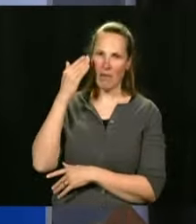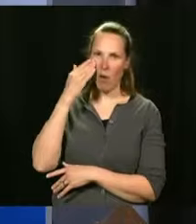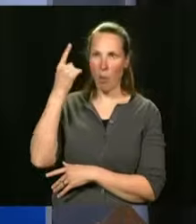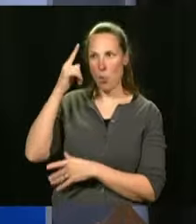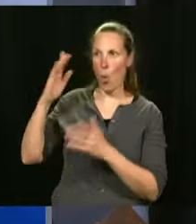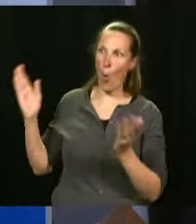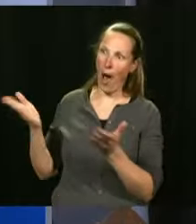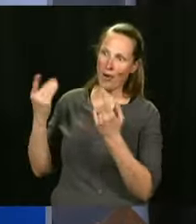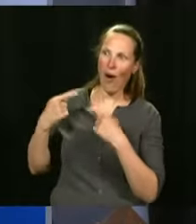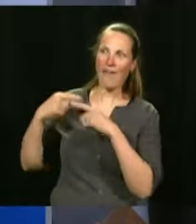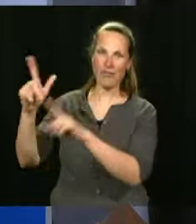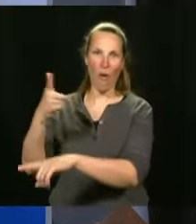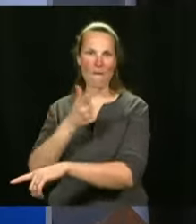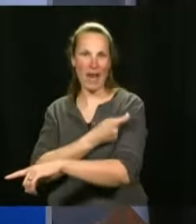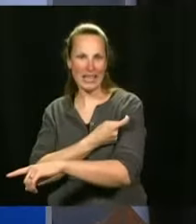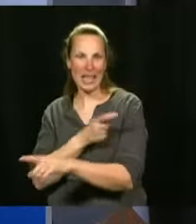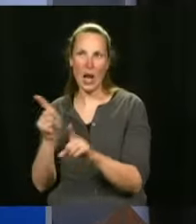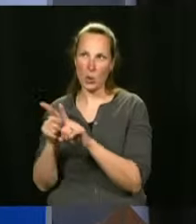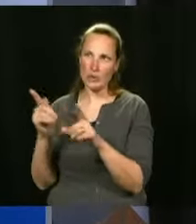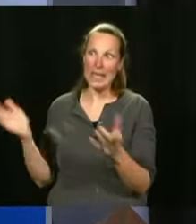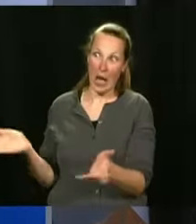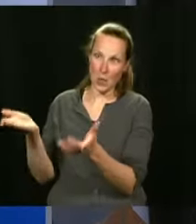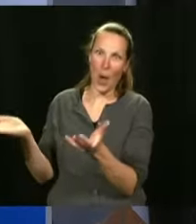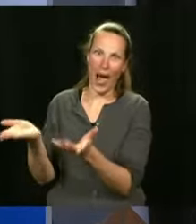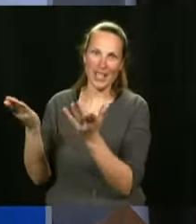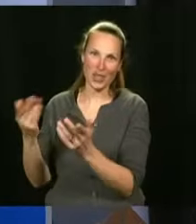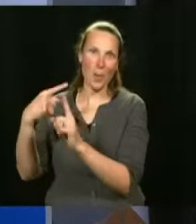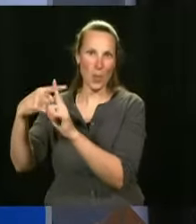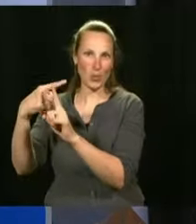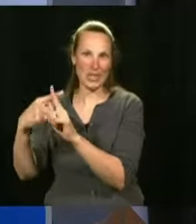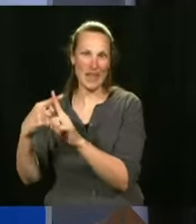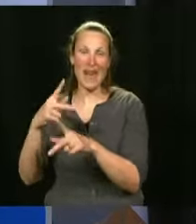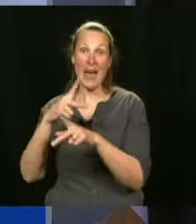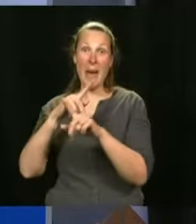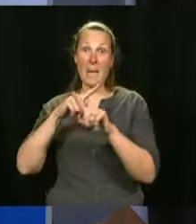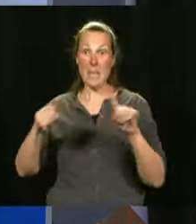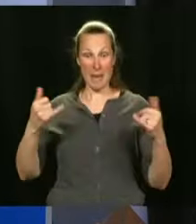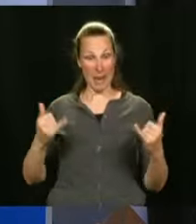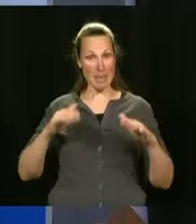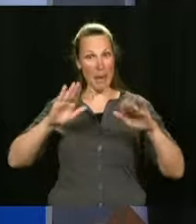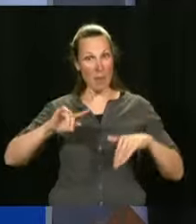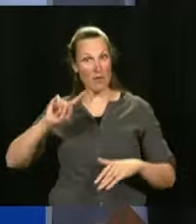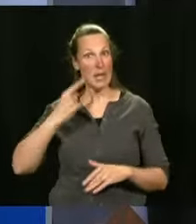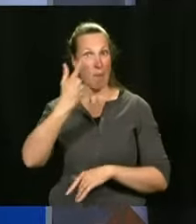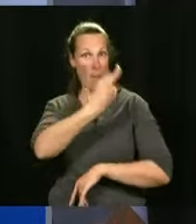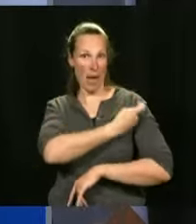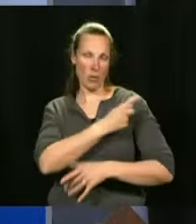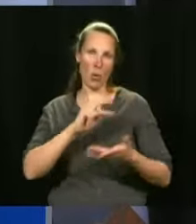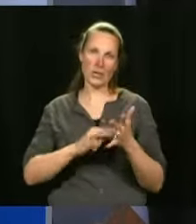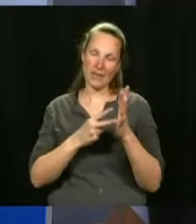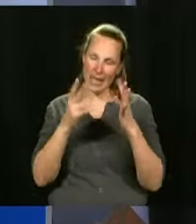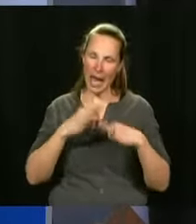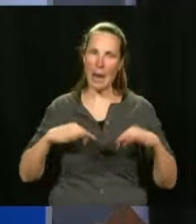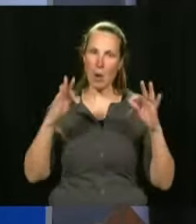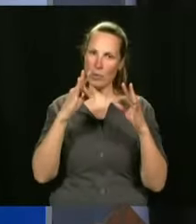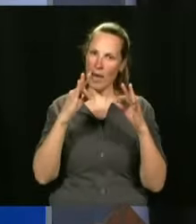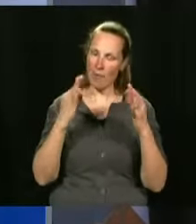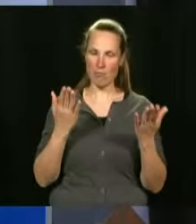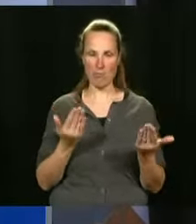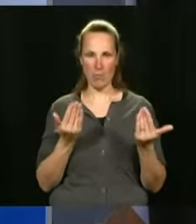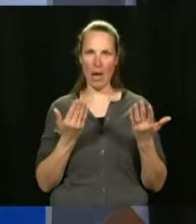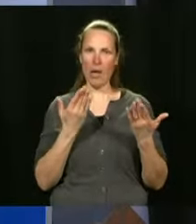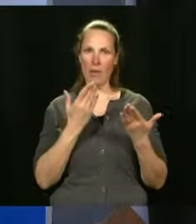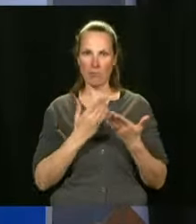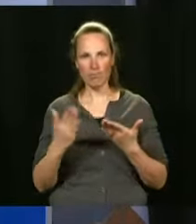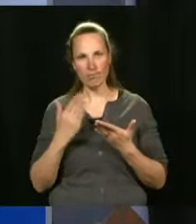we are working very hard on this. But people have not yet all received their first dose, et cetera. So we're working on it as quickly as possible.